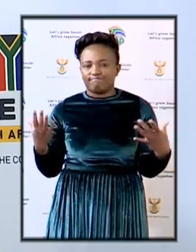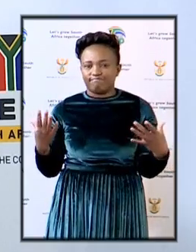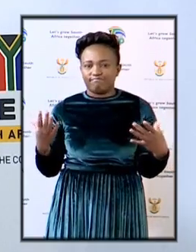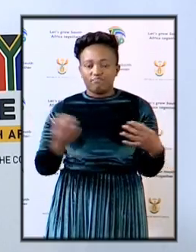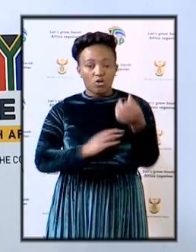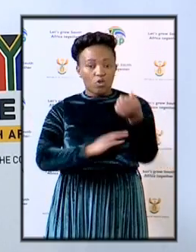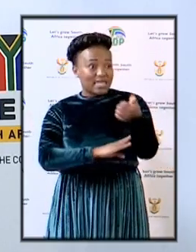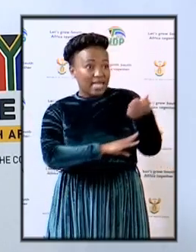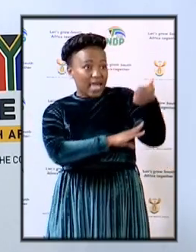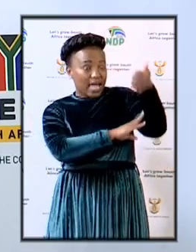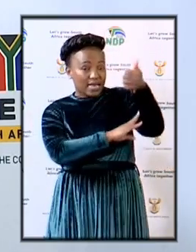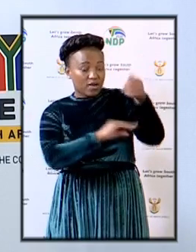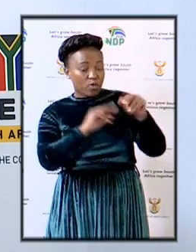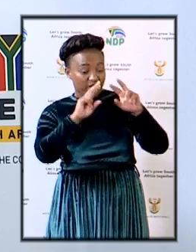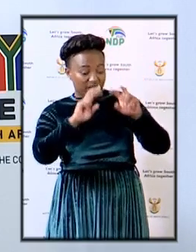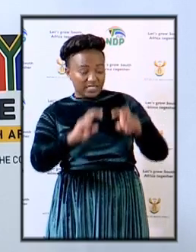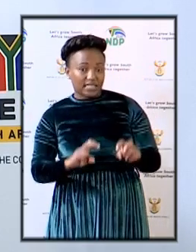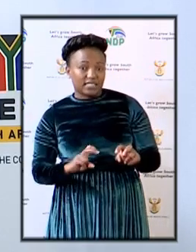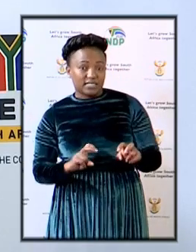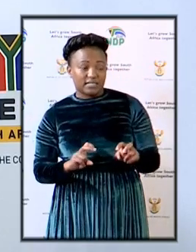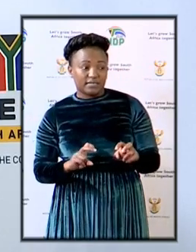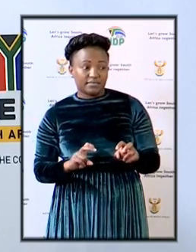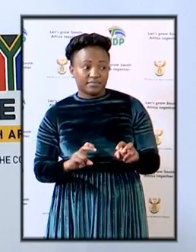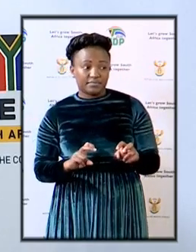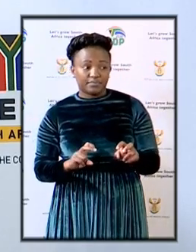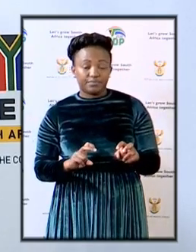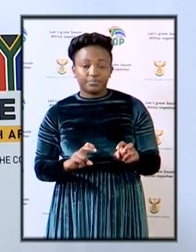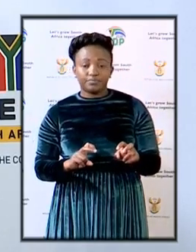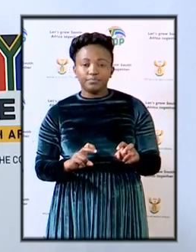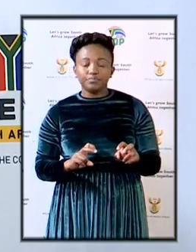head of the investigation will never